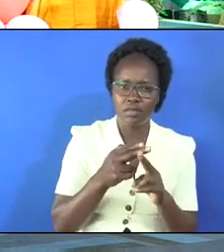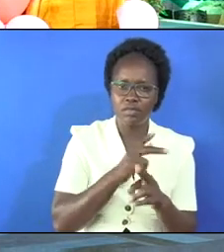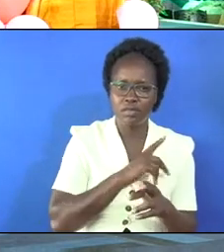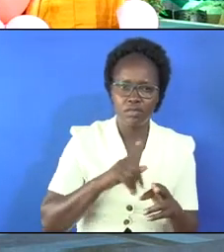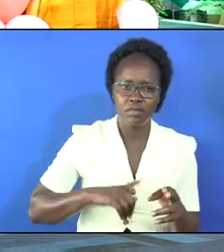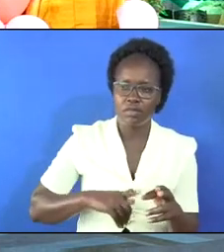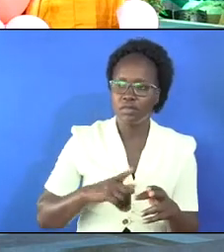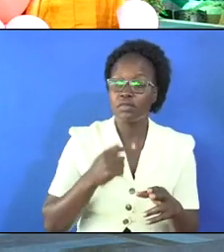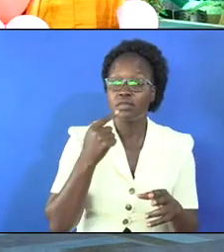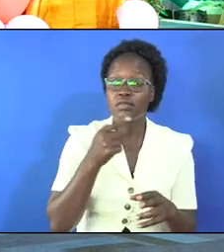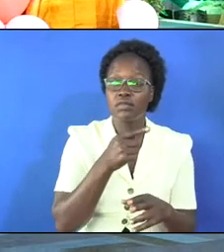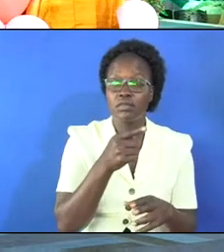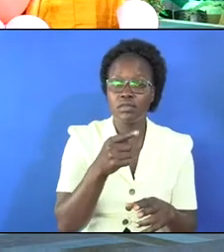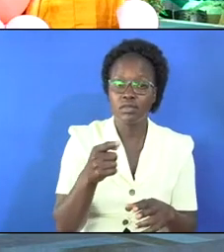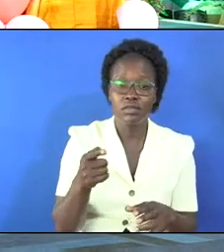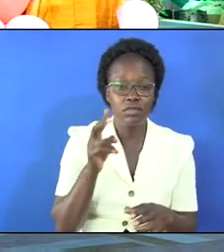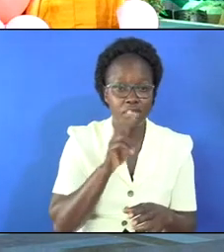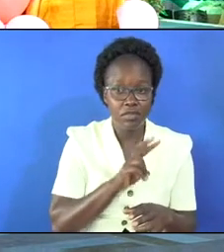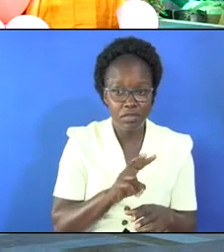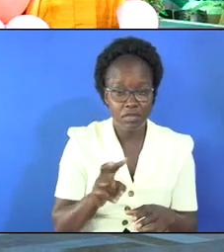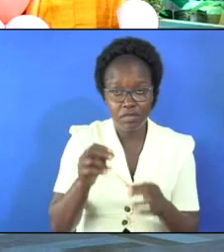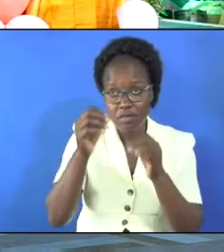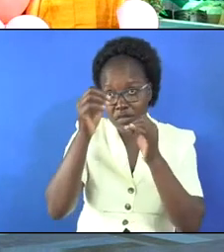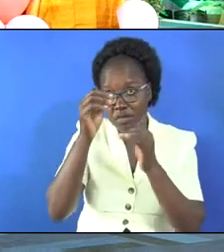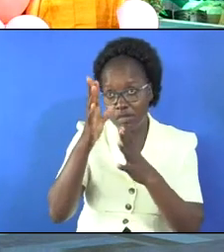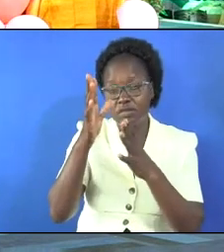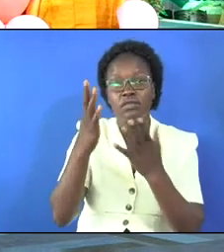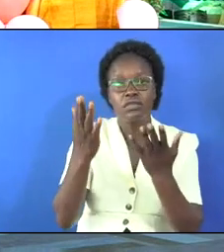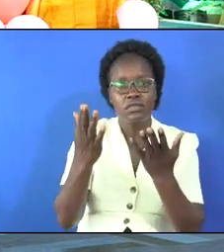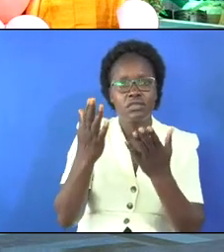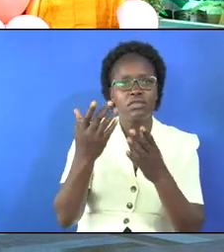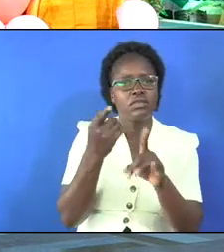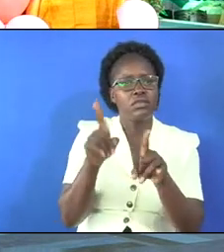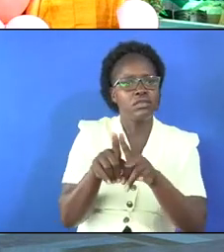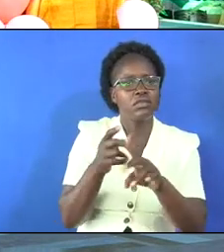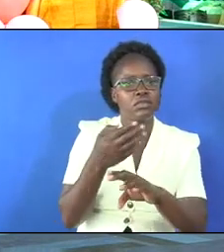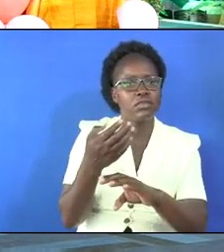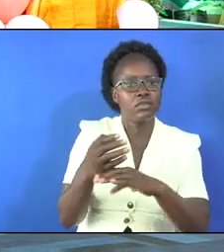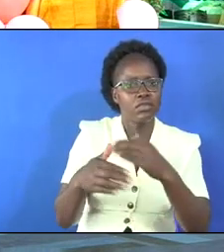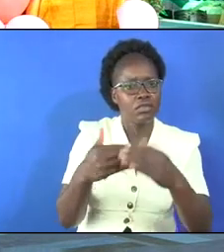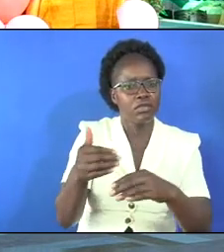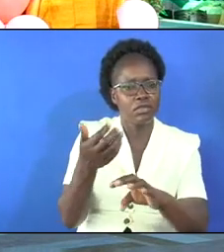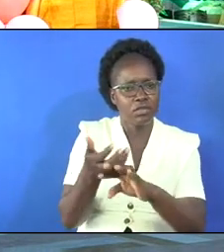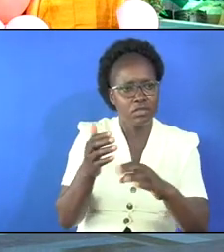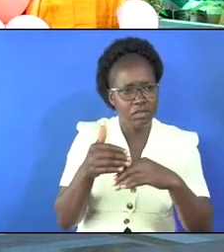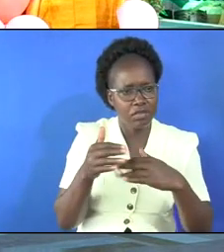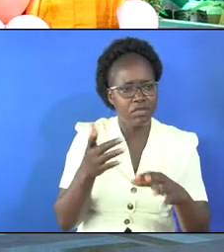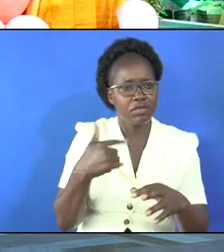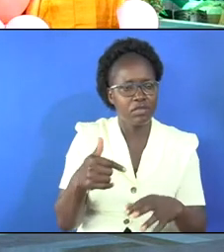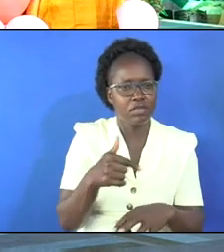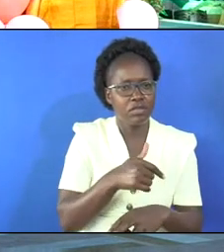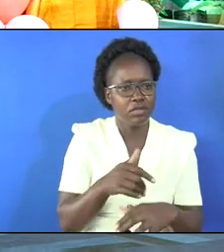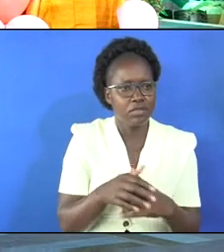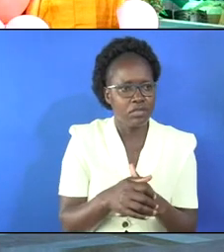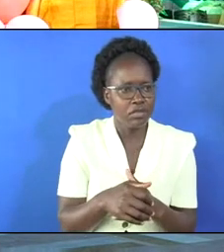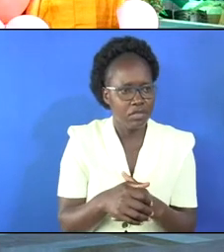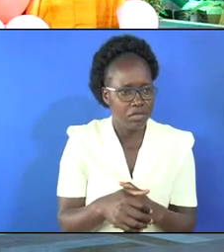the lord let me tell you we serve a god who still rolls stones away for us